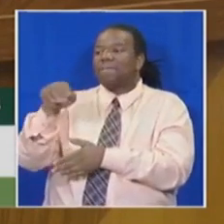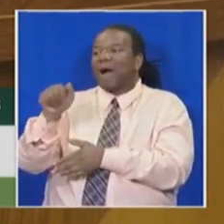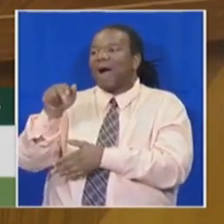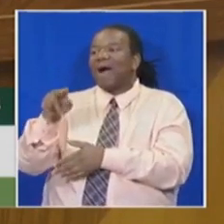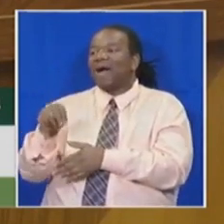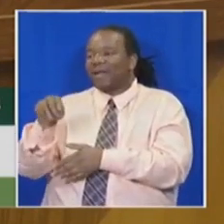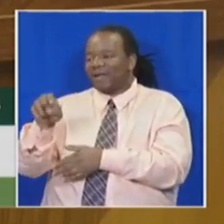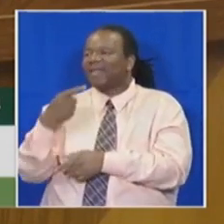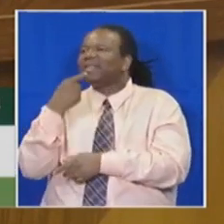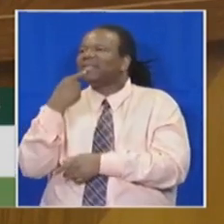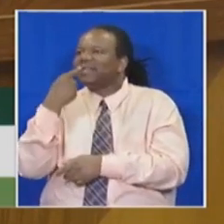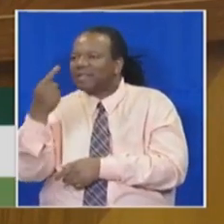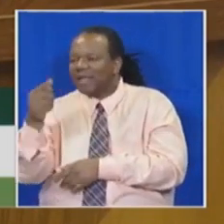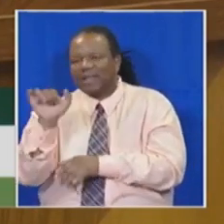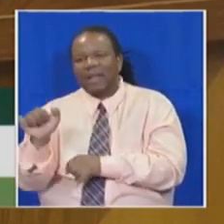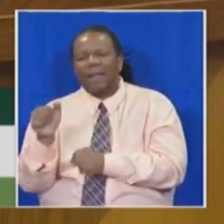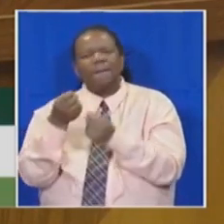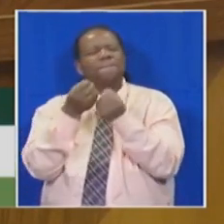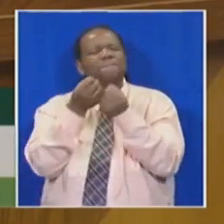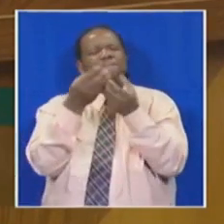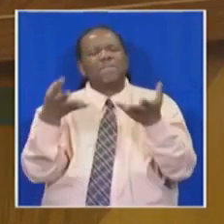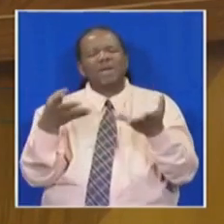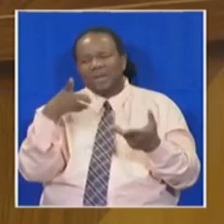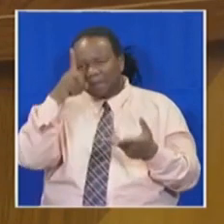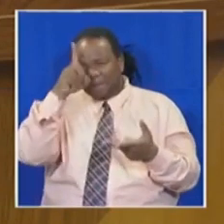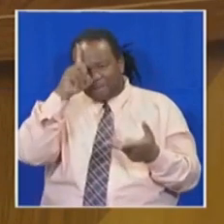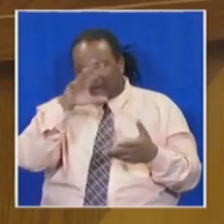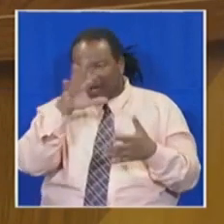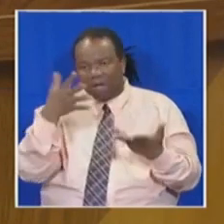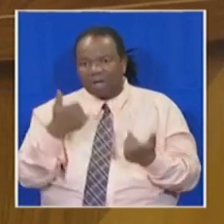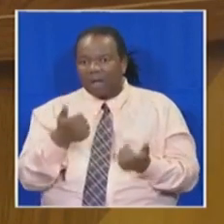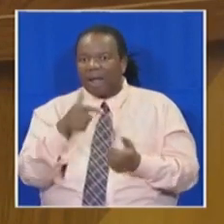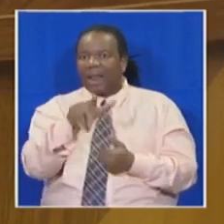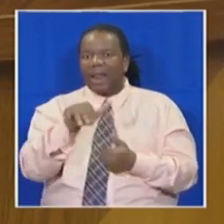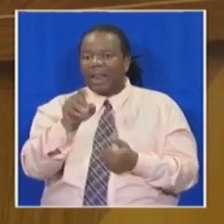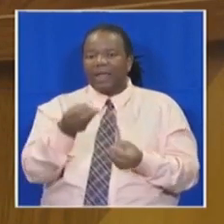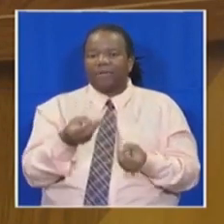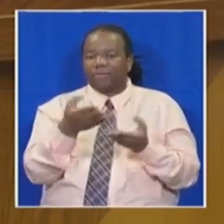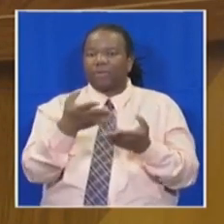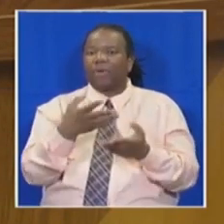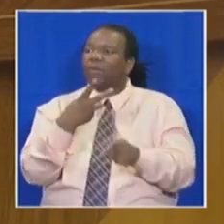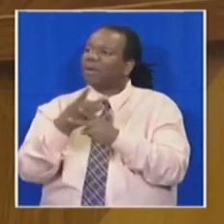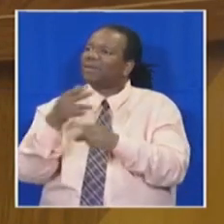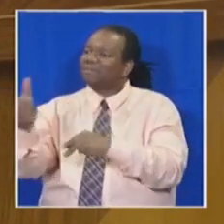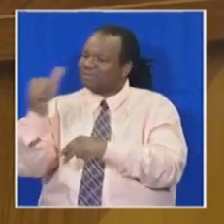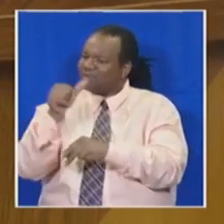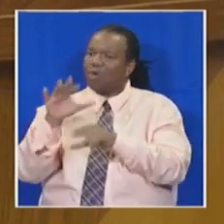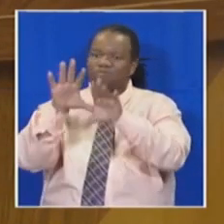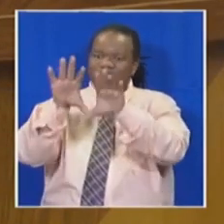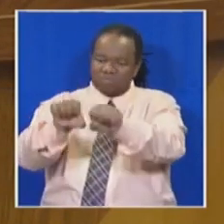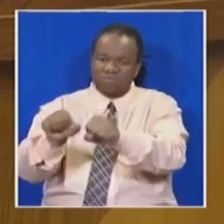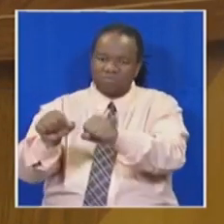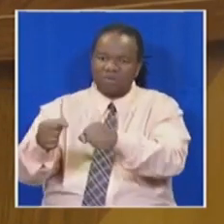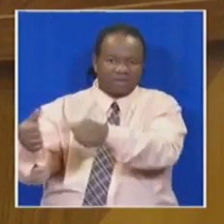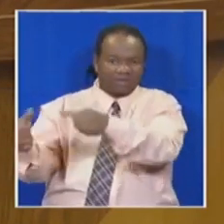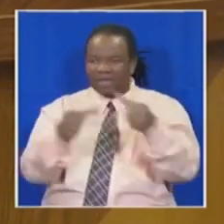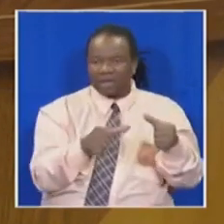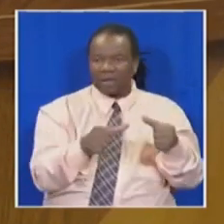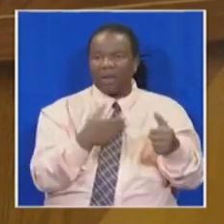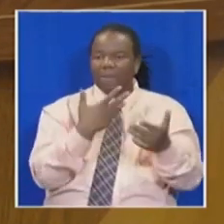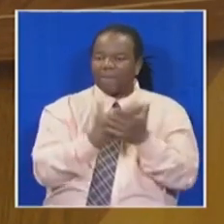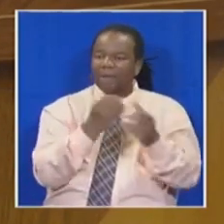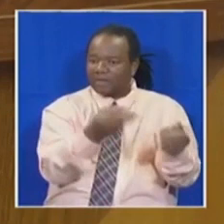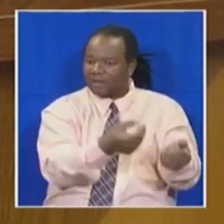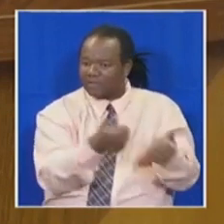it is deeply unjust that millions of black people remain dispossessed of the land where they were forcefully removed. Those forceful land dispossessions are not